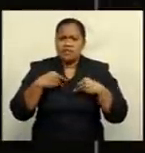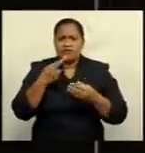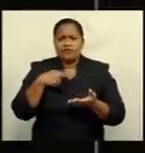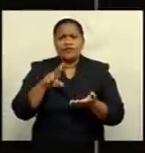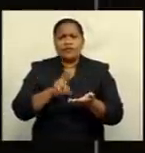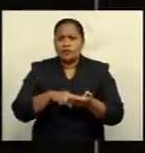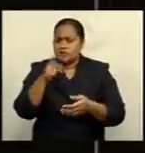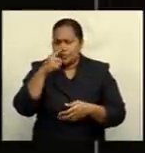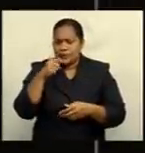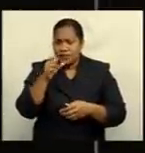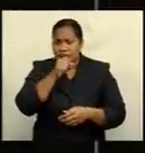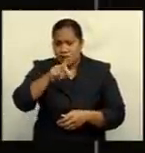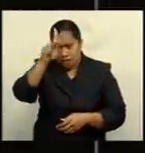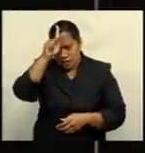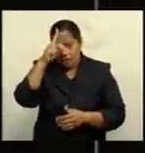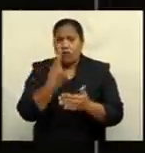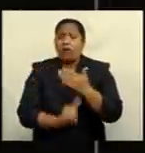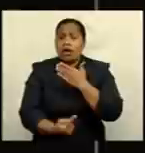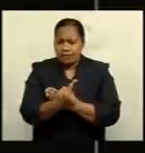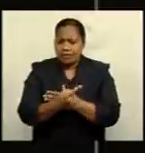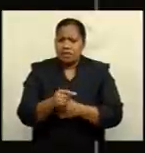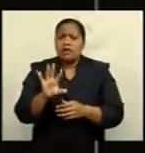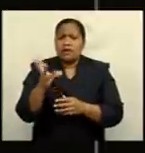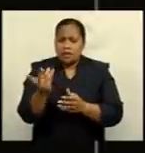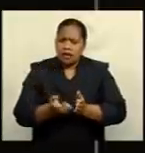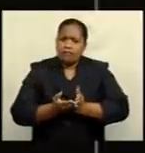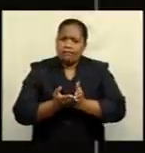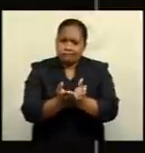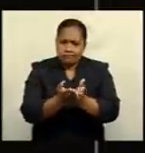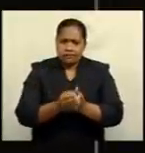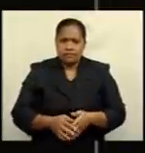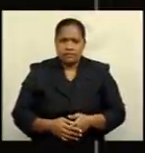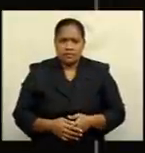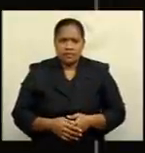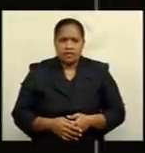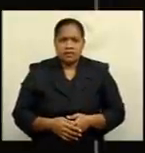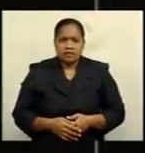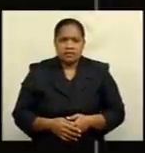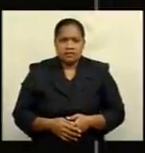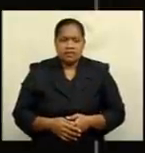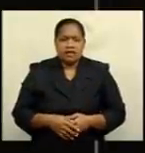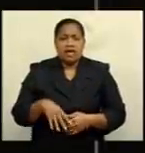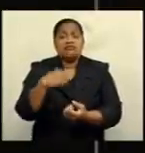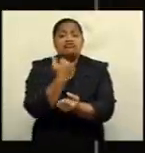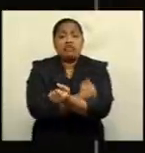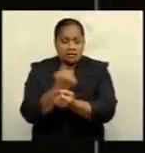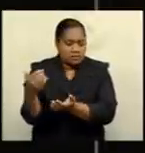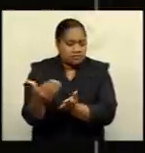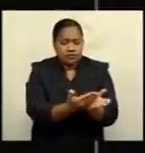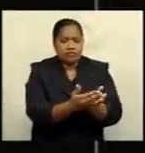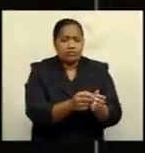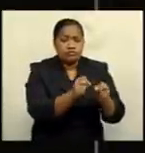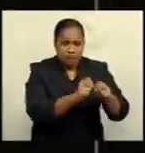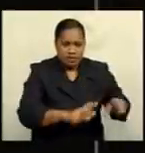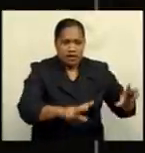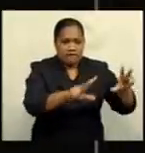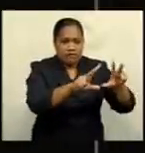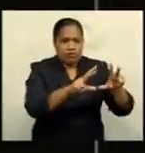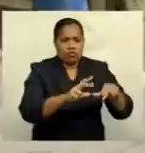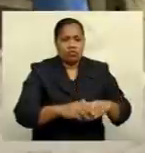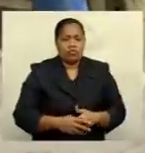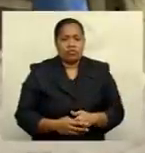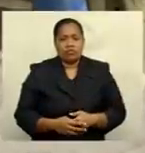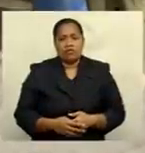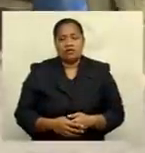Kandavu making unauthorized trips and allegedly transporting drugs to Viti Levu. Details with Chosayan Anunga.